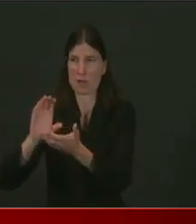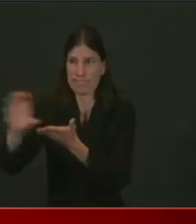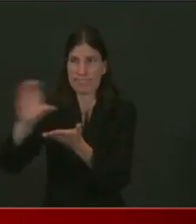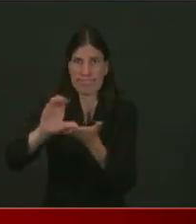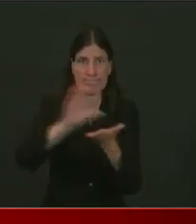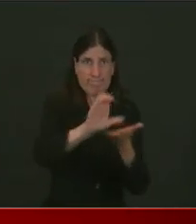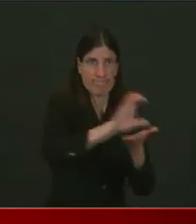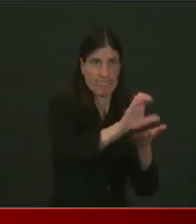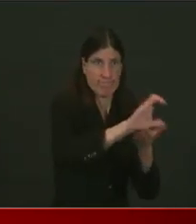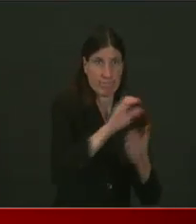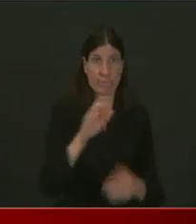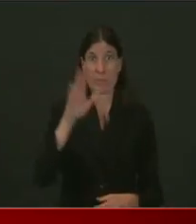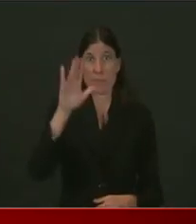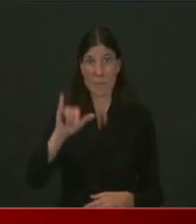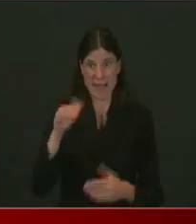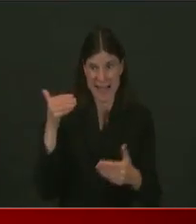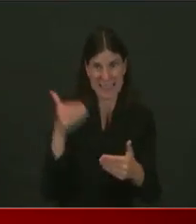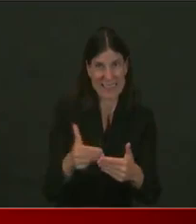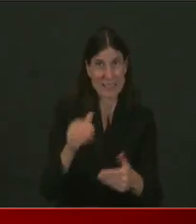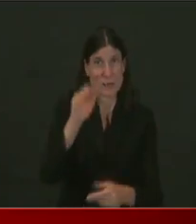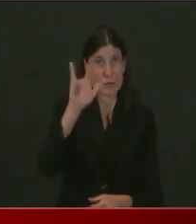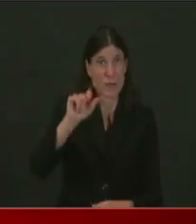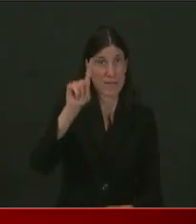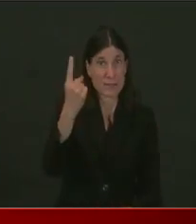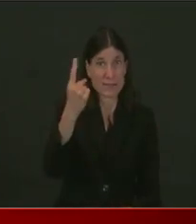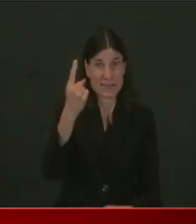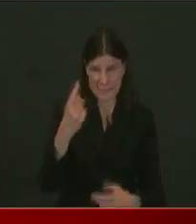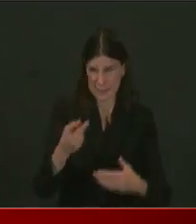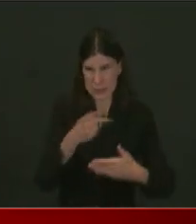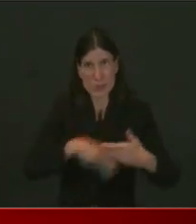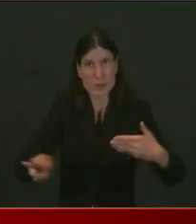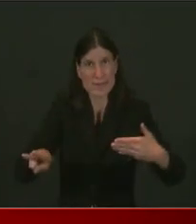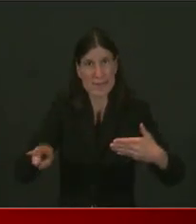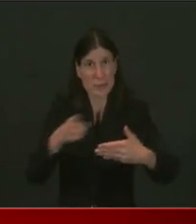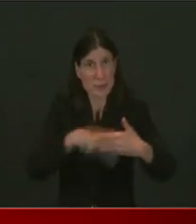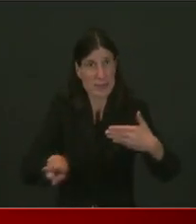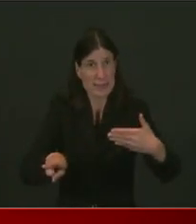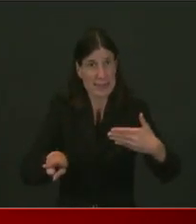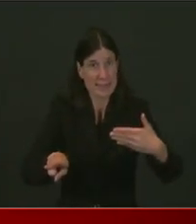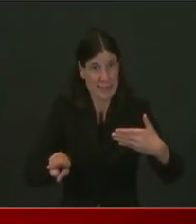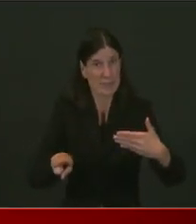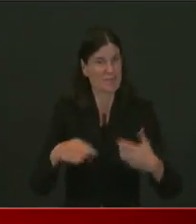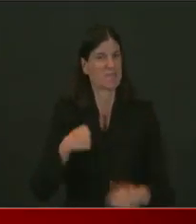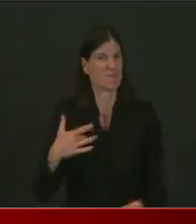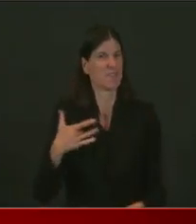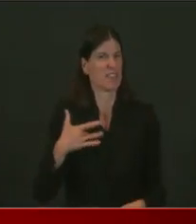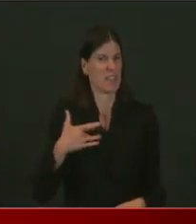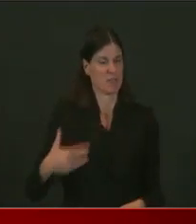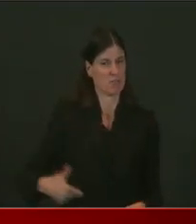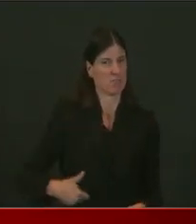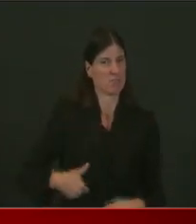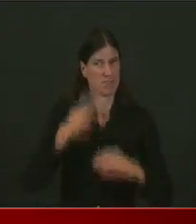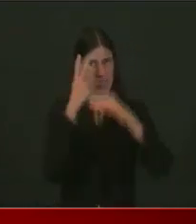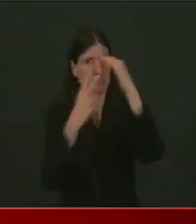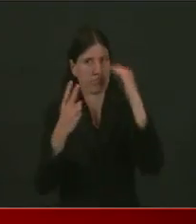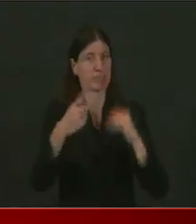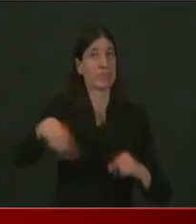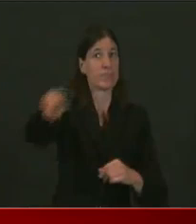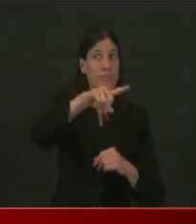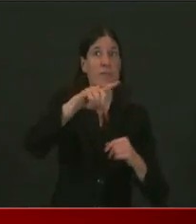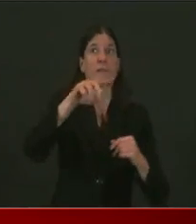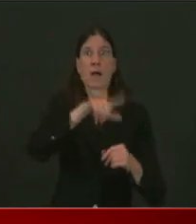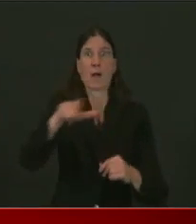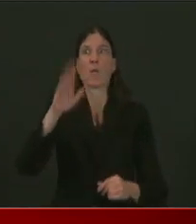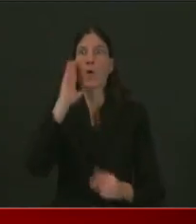goal. I realize that. There's only a few weeks left, but I'm a firm believer that if you aim high and set a goal, people will get there and they will